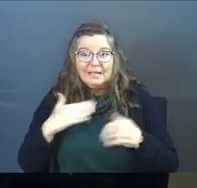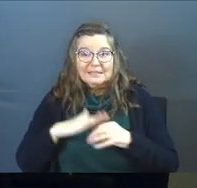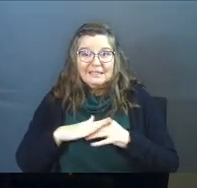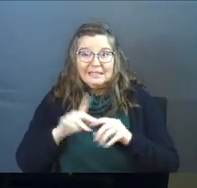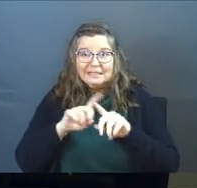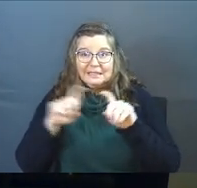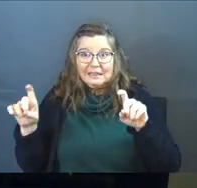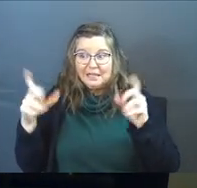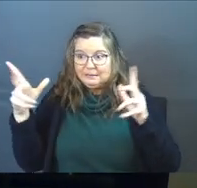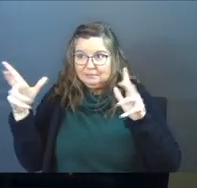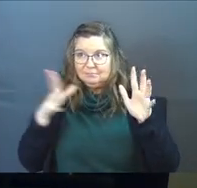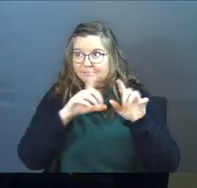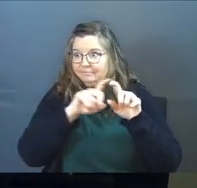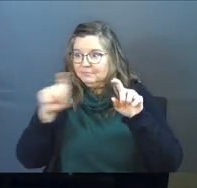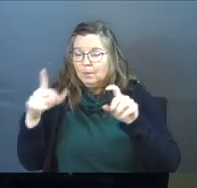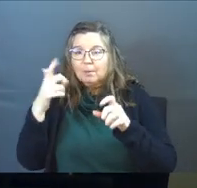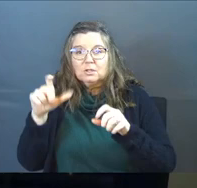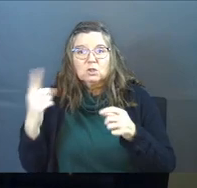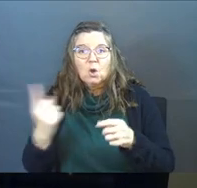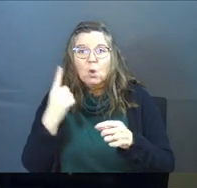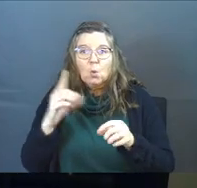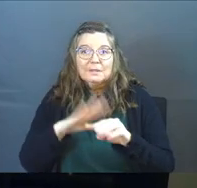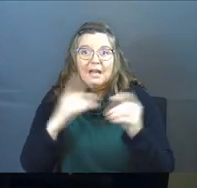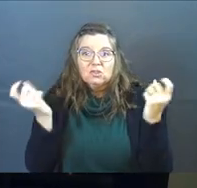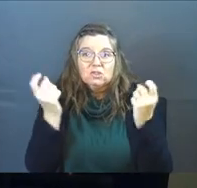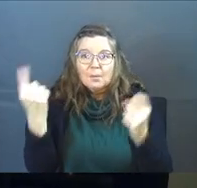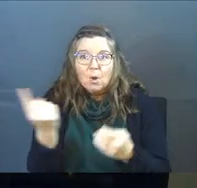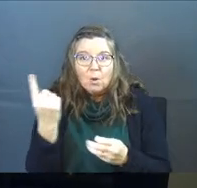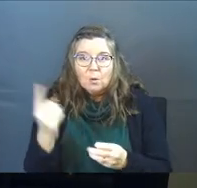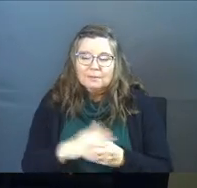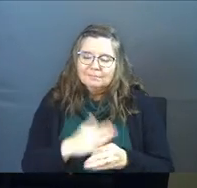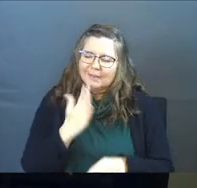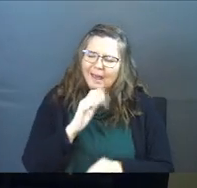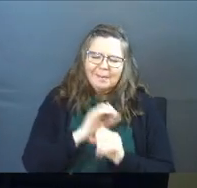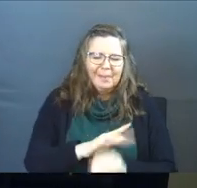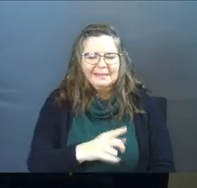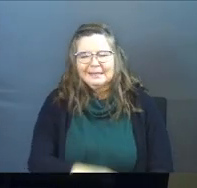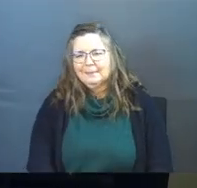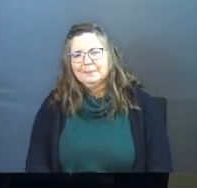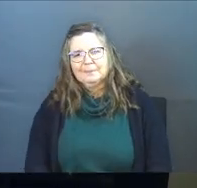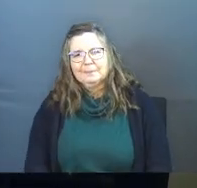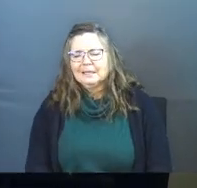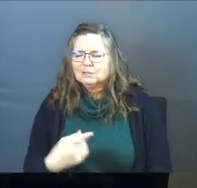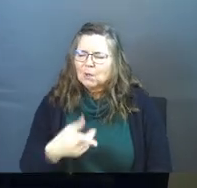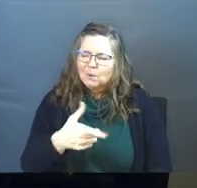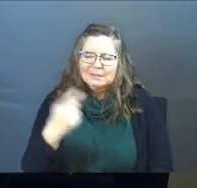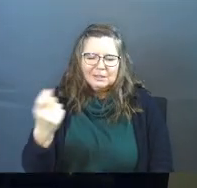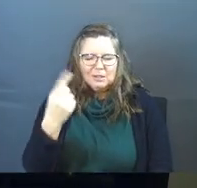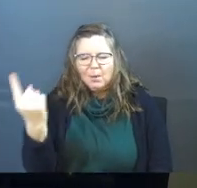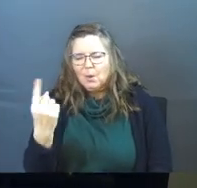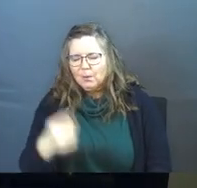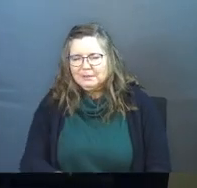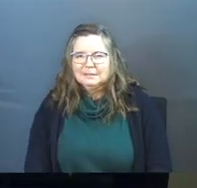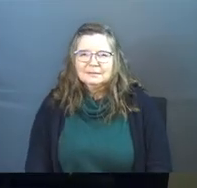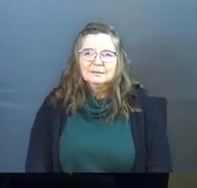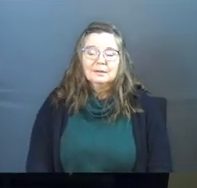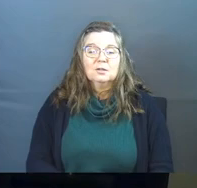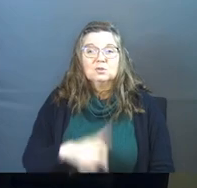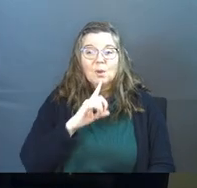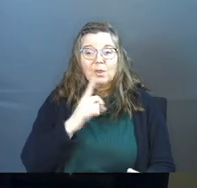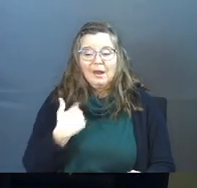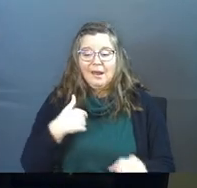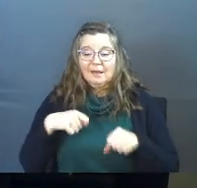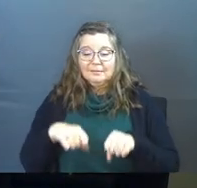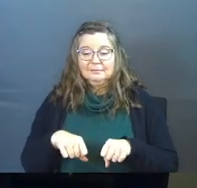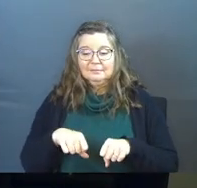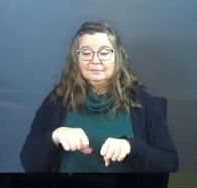got in his closet. Because he's always at the gym. God bless him. He's always at the gym. So there